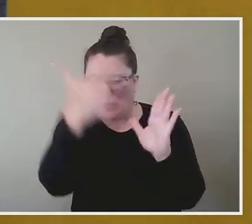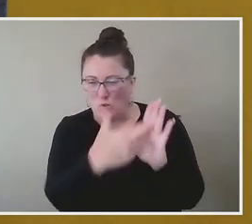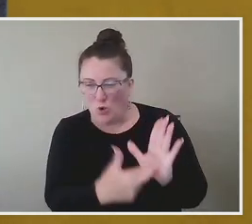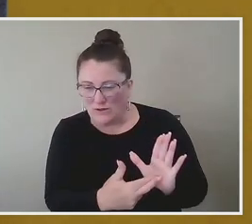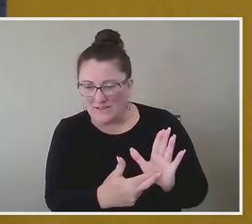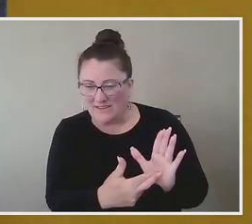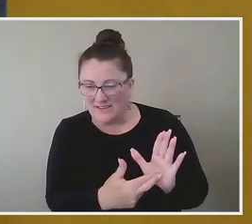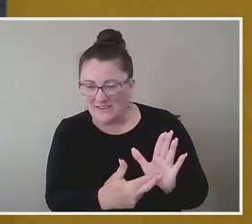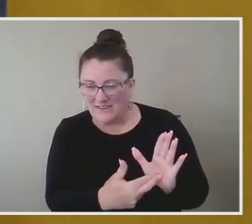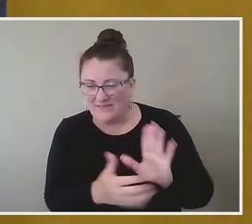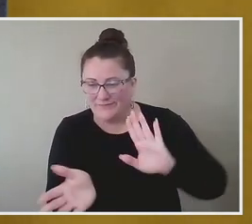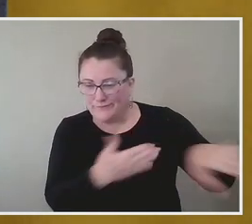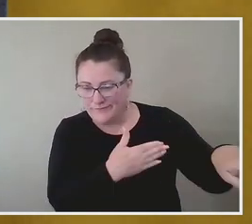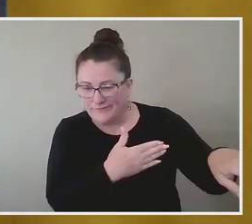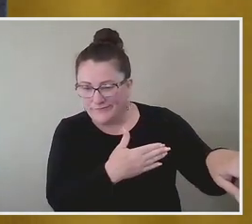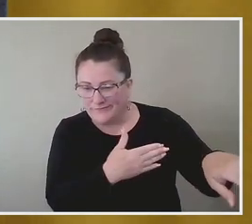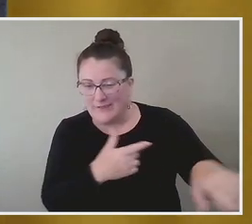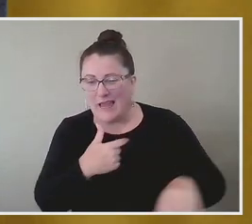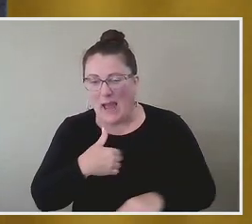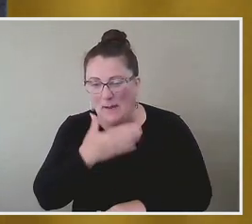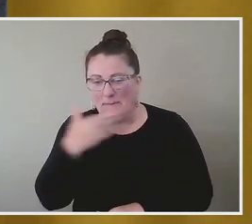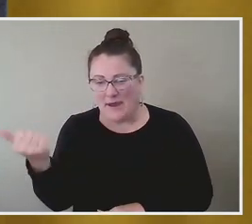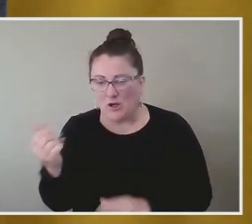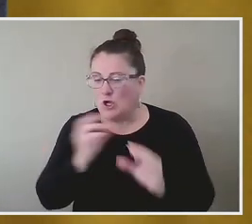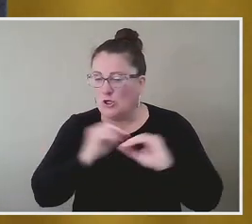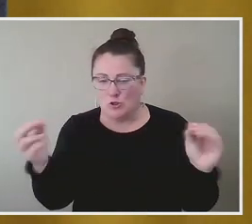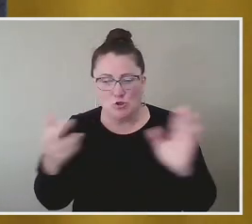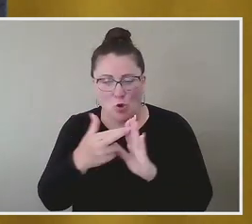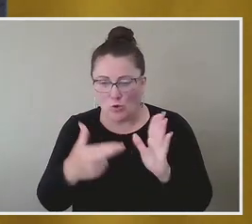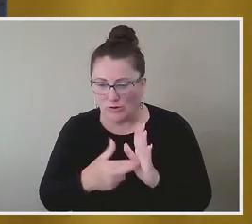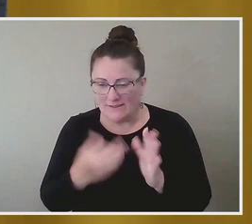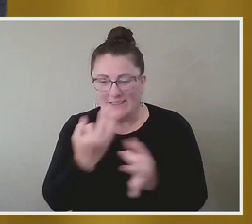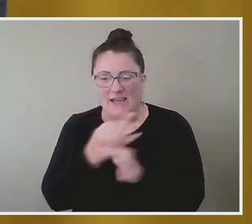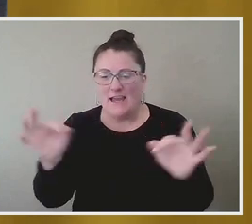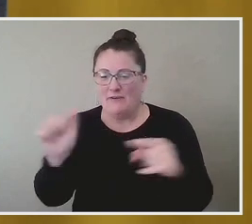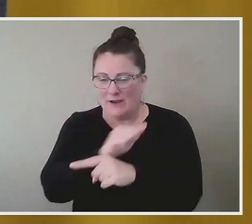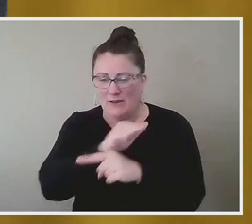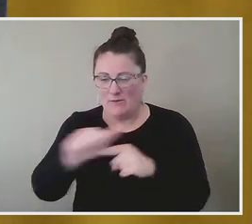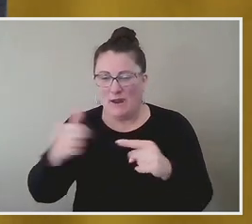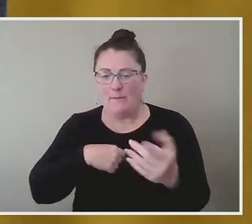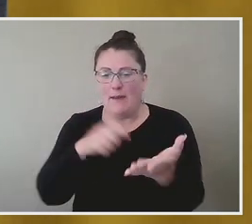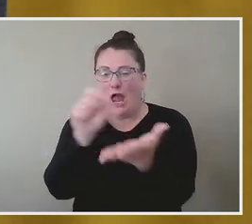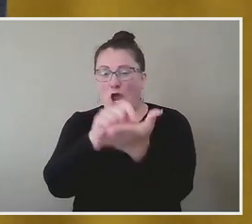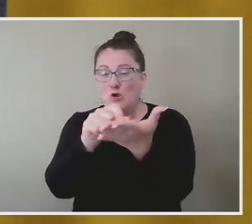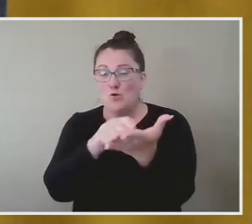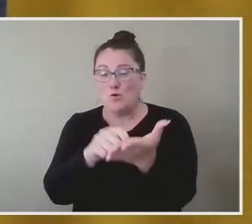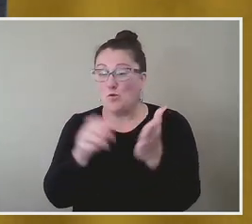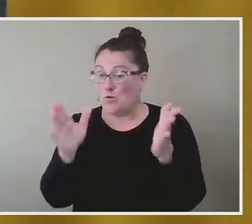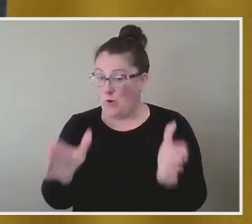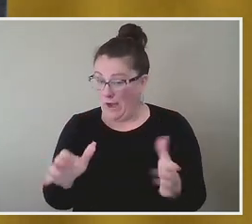that's where I'm, like, my best self, so that is my freedom practice and my writer practice.